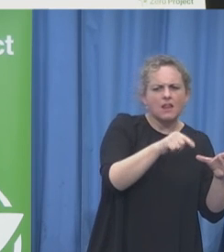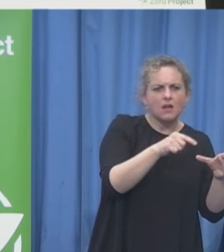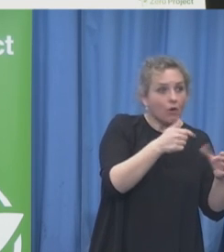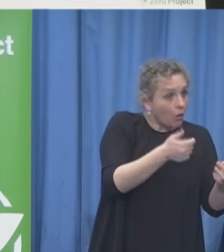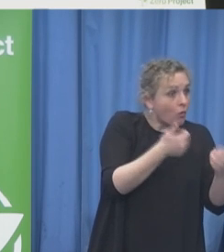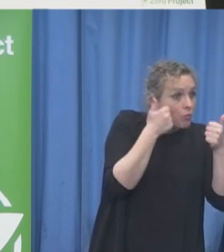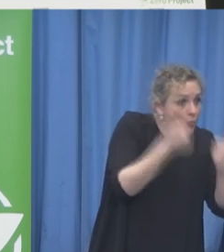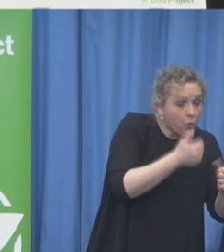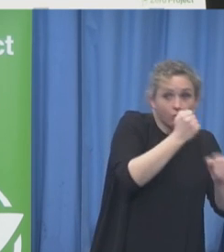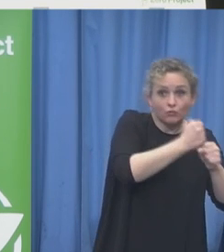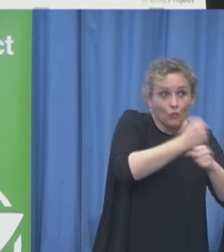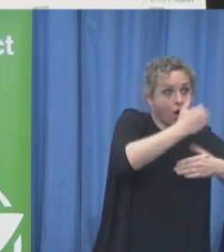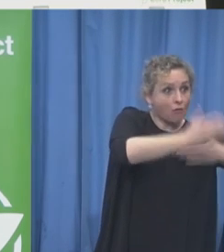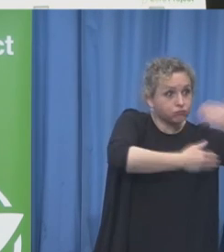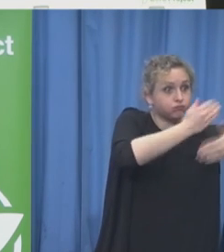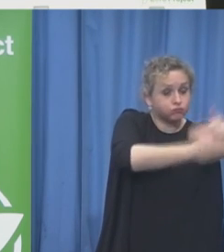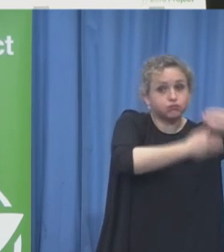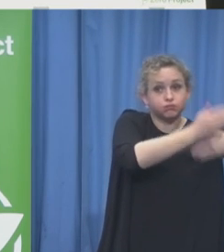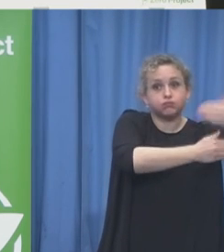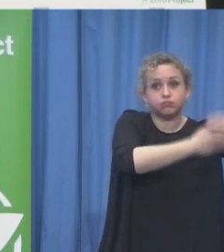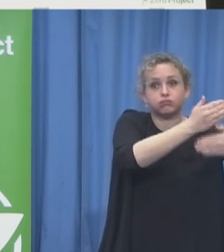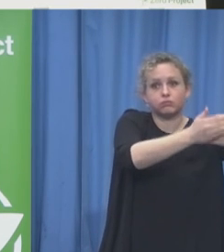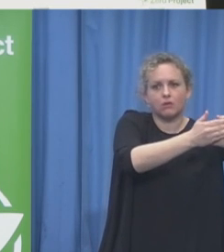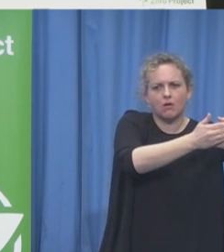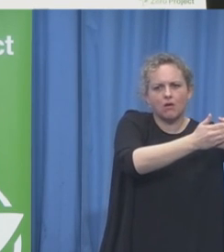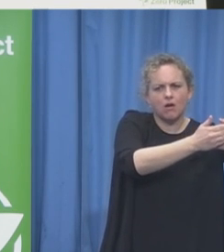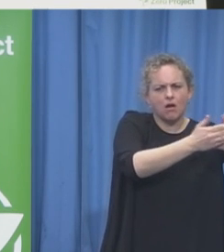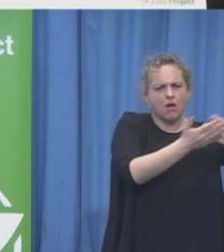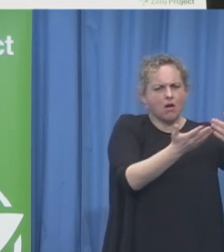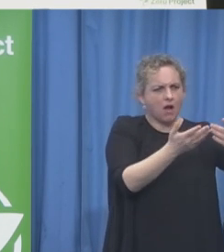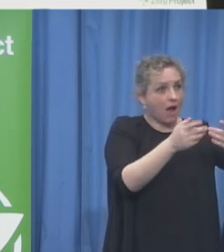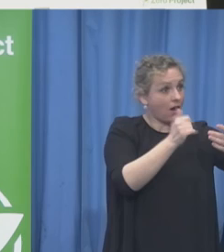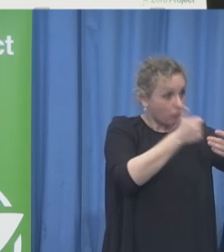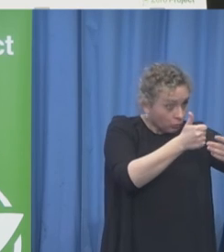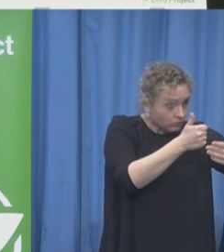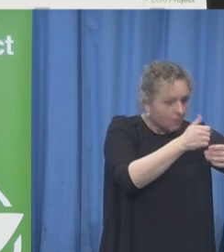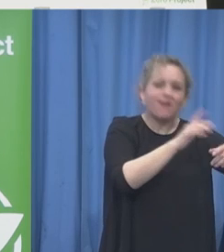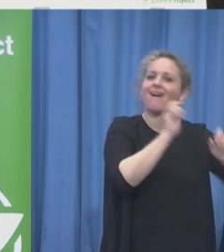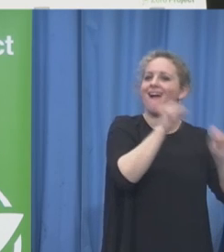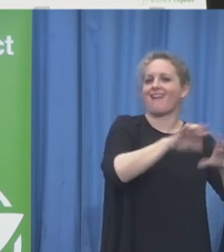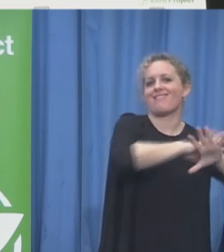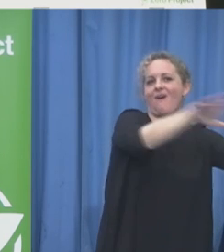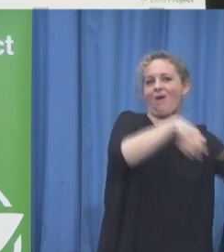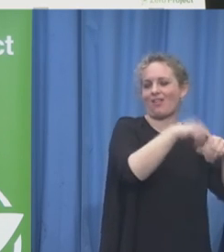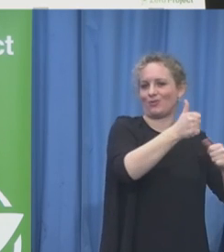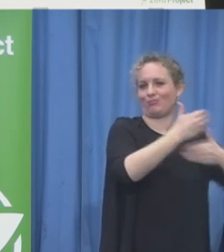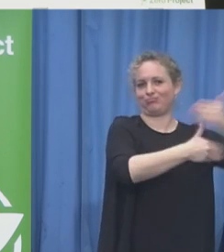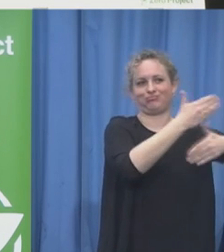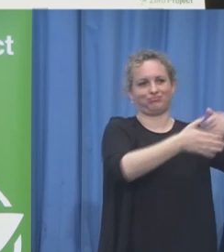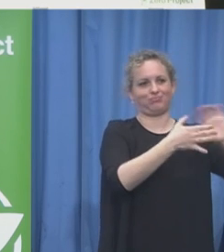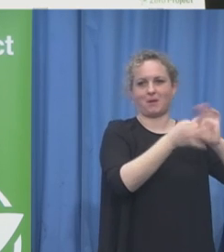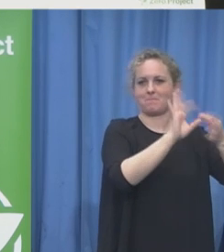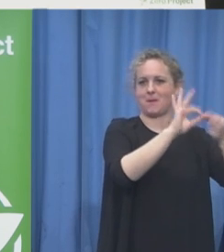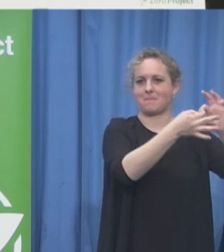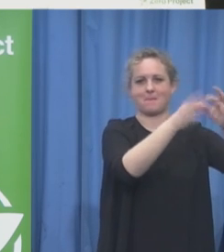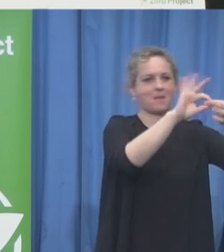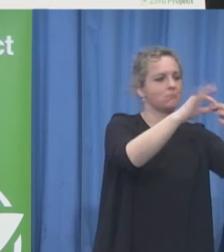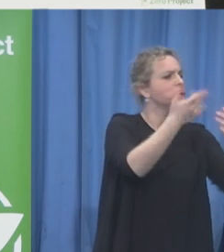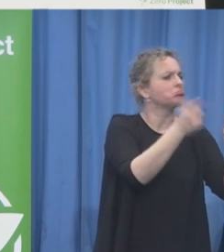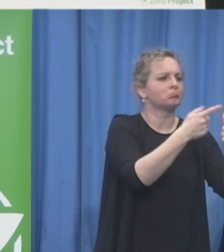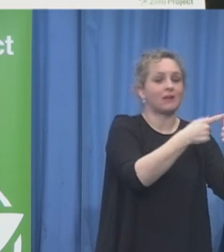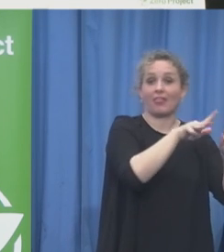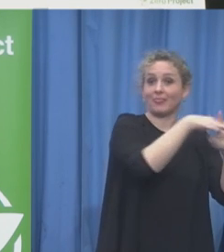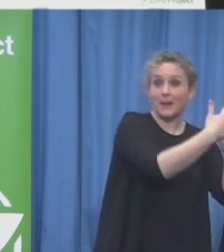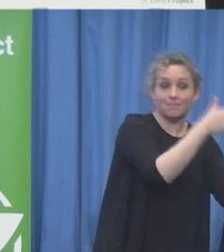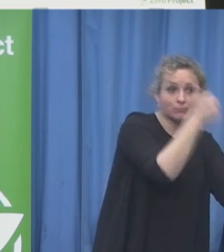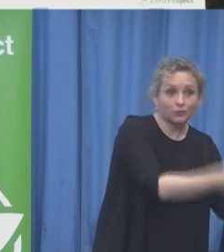and it is for all co-workers, the whole team. Finally, I should